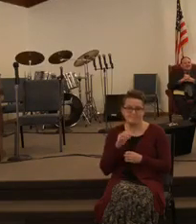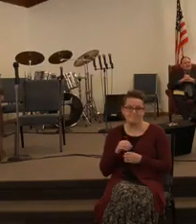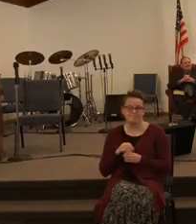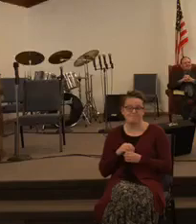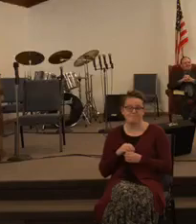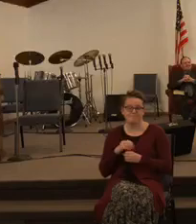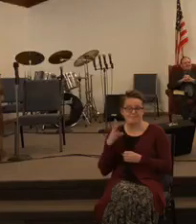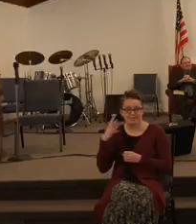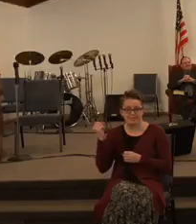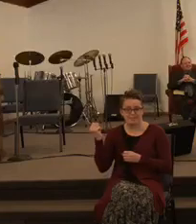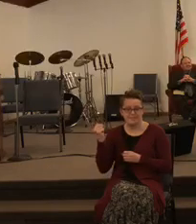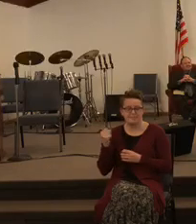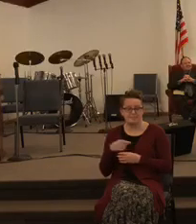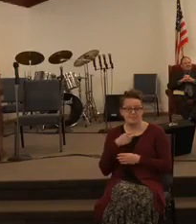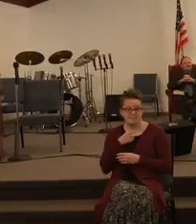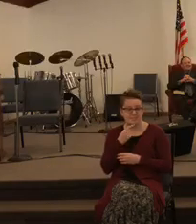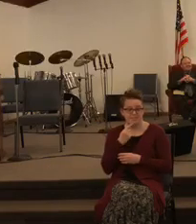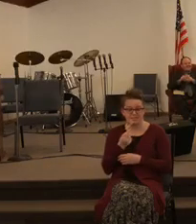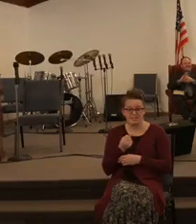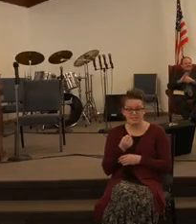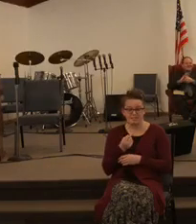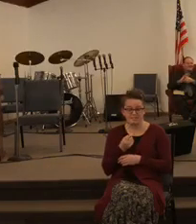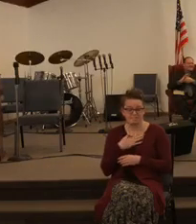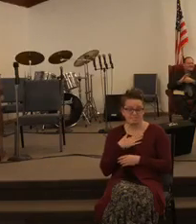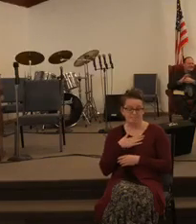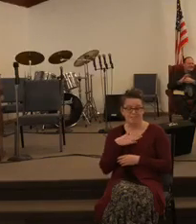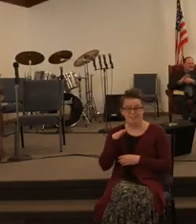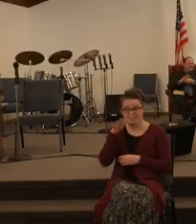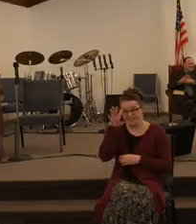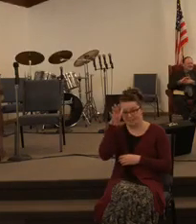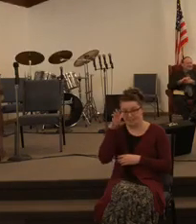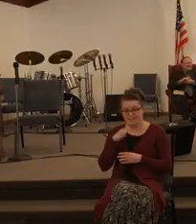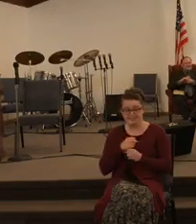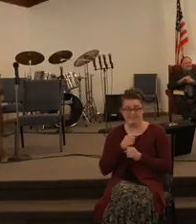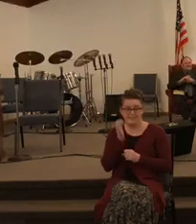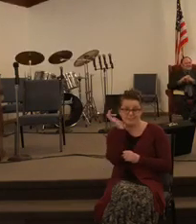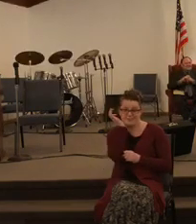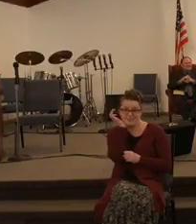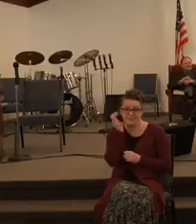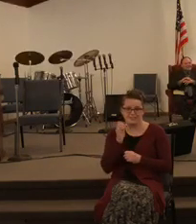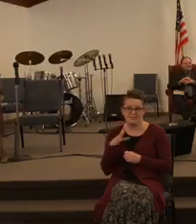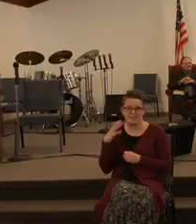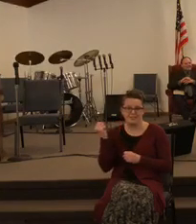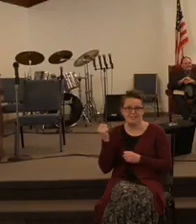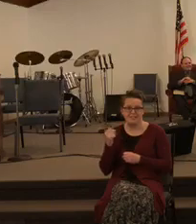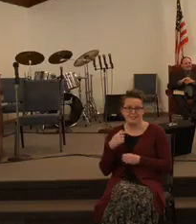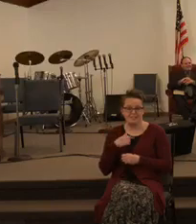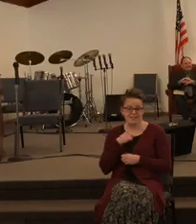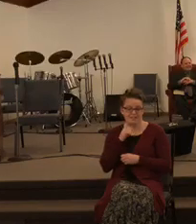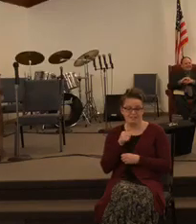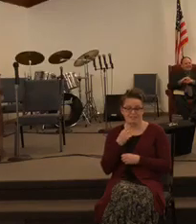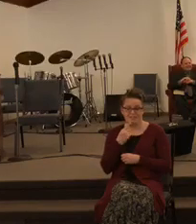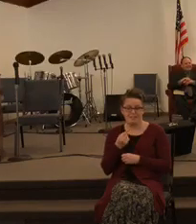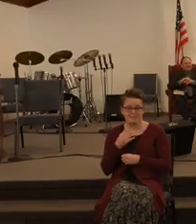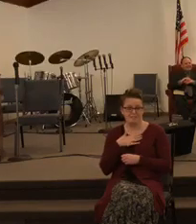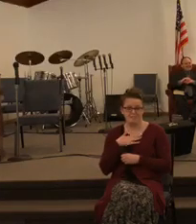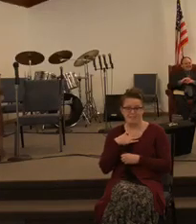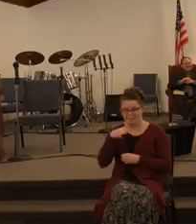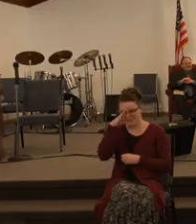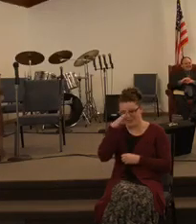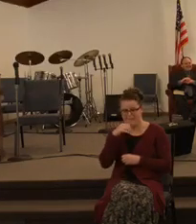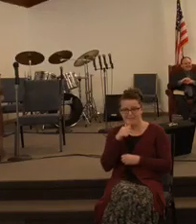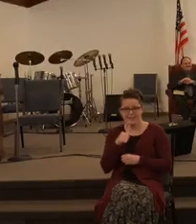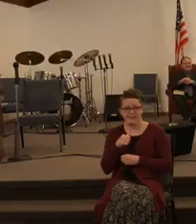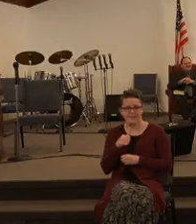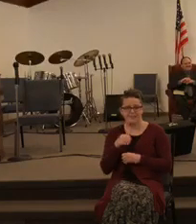she said well her dad took the trash out all the time I said well my dad didn't do that she